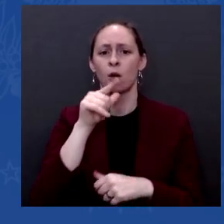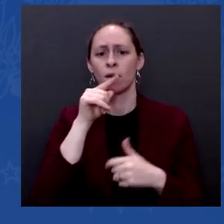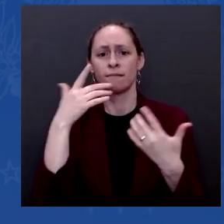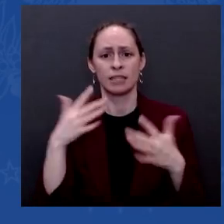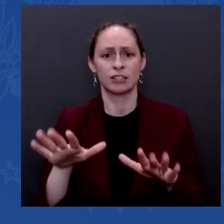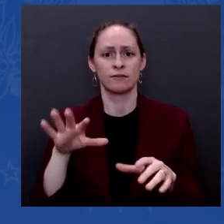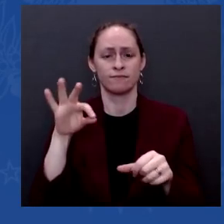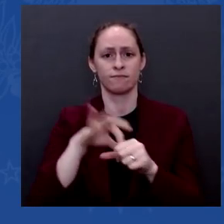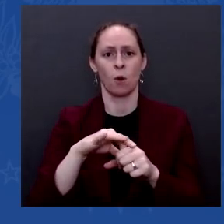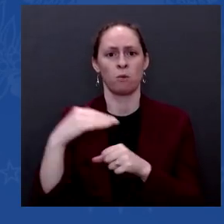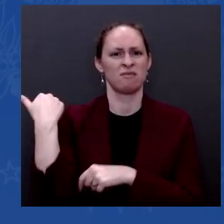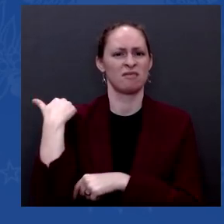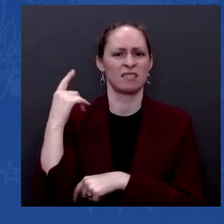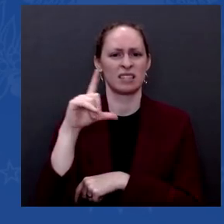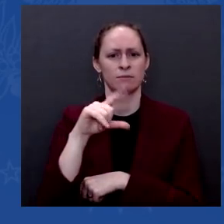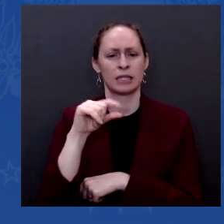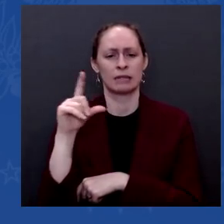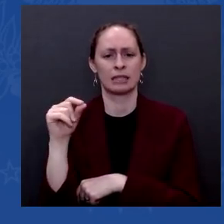polls.